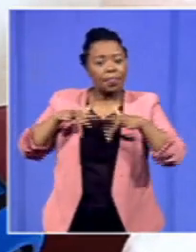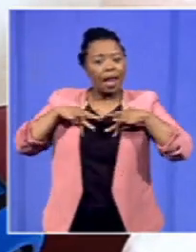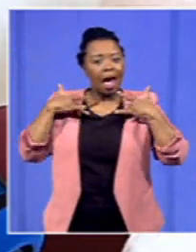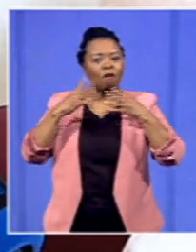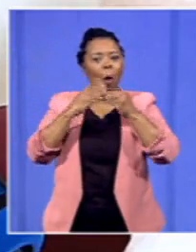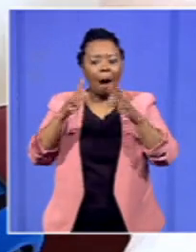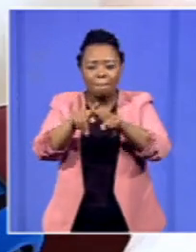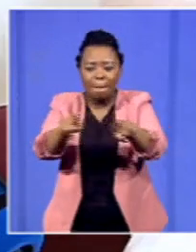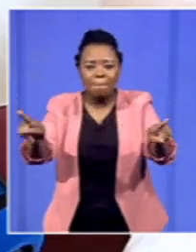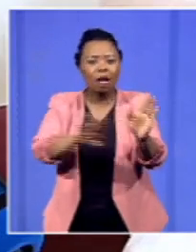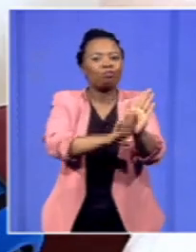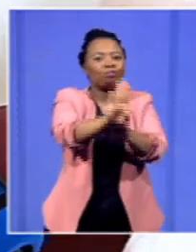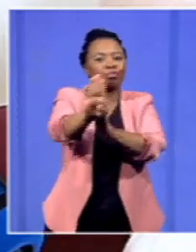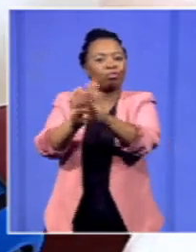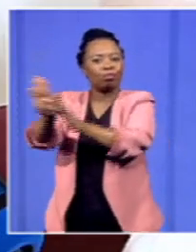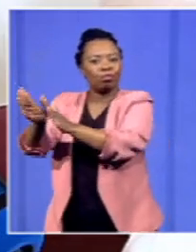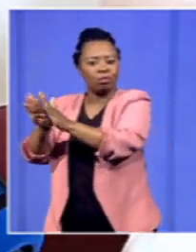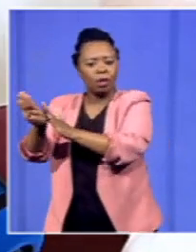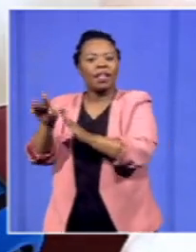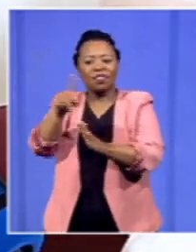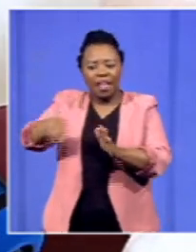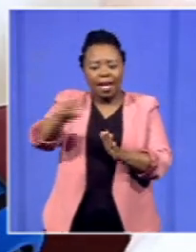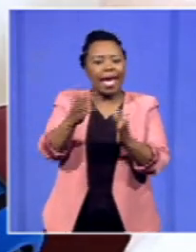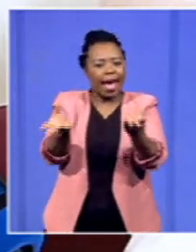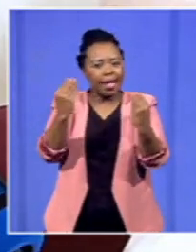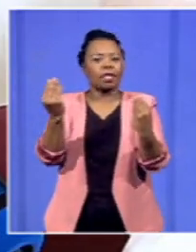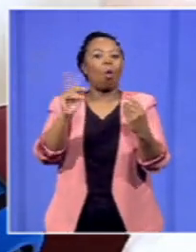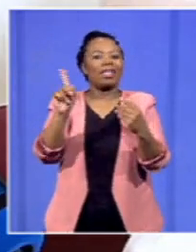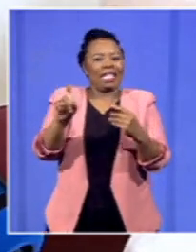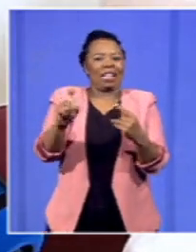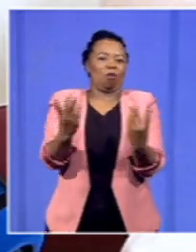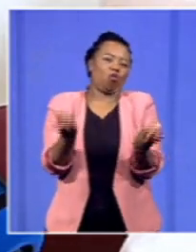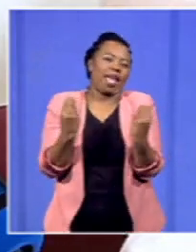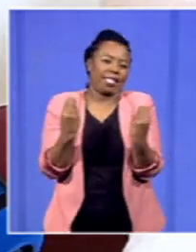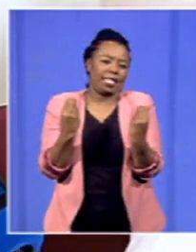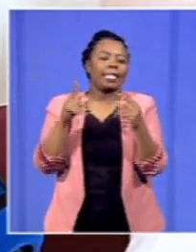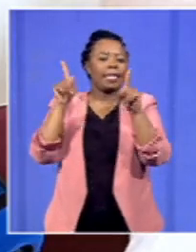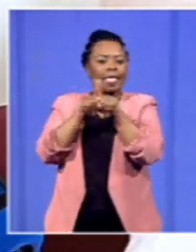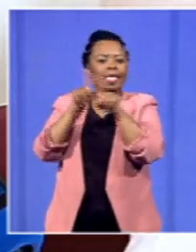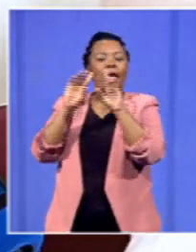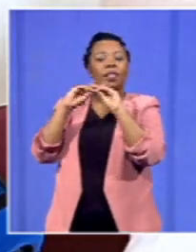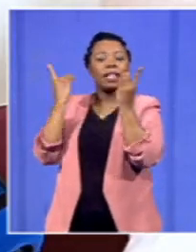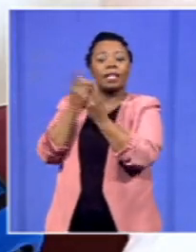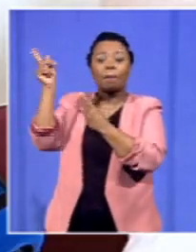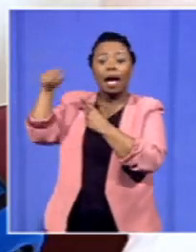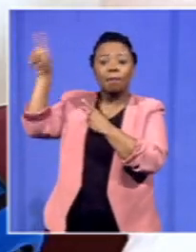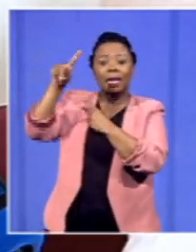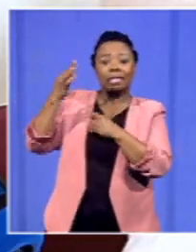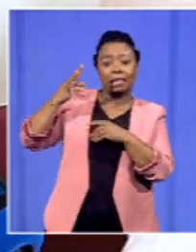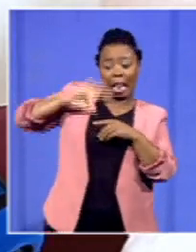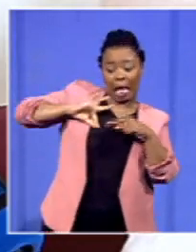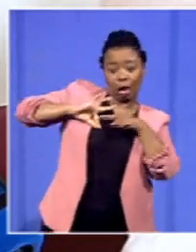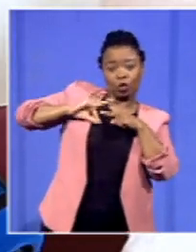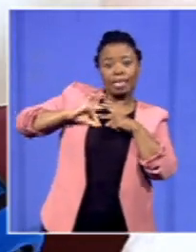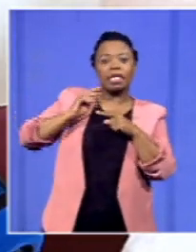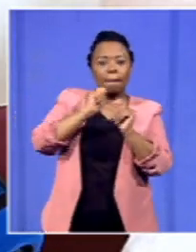members get what is due to them. But also one thing that we've put to the department is that much as these salaries will be paid